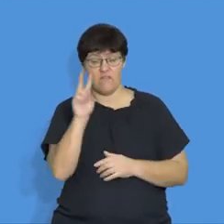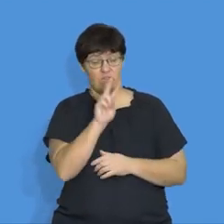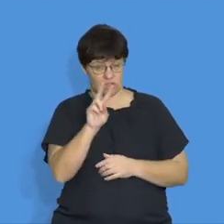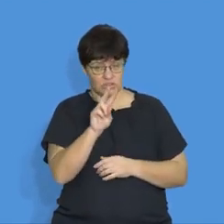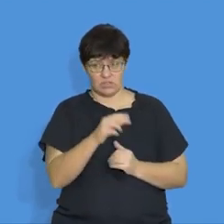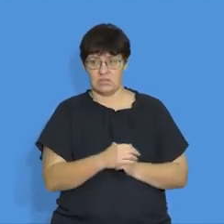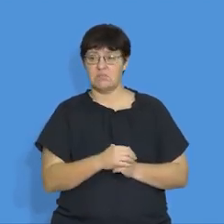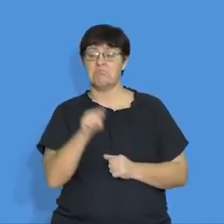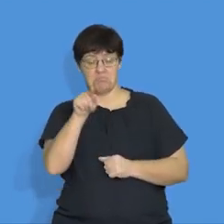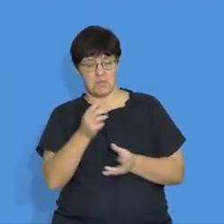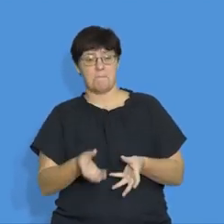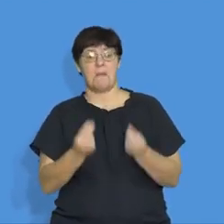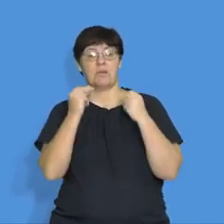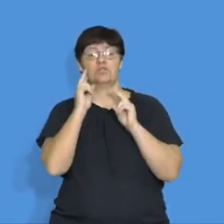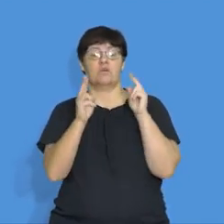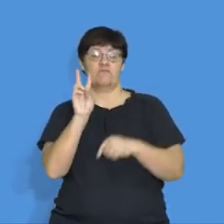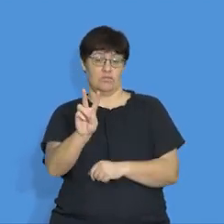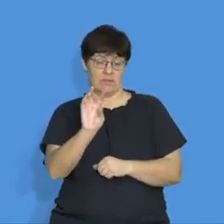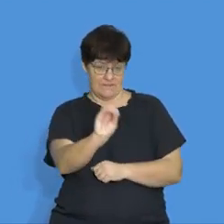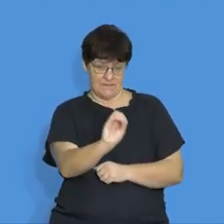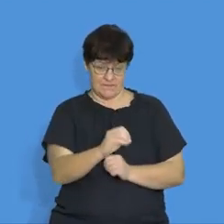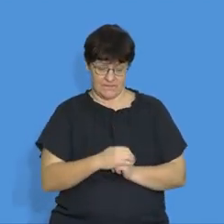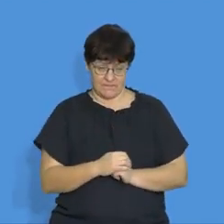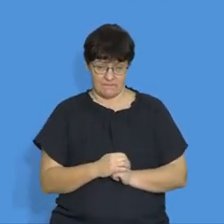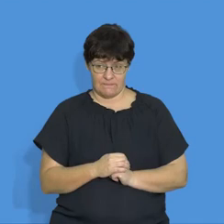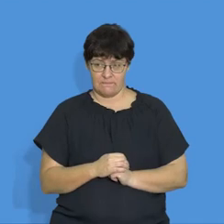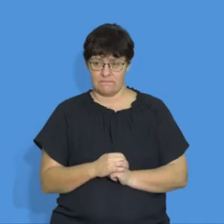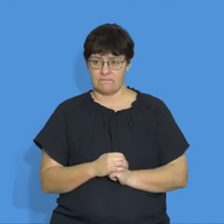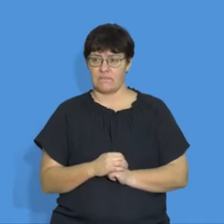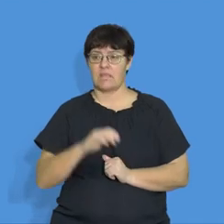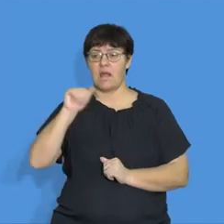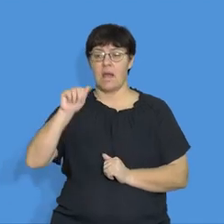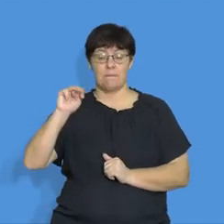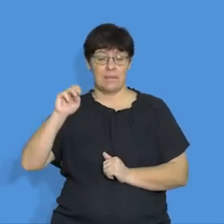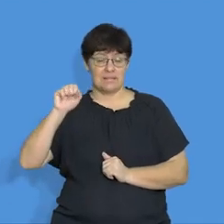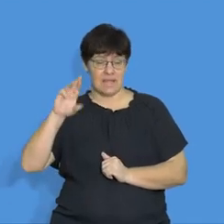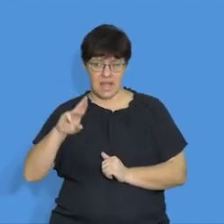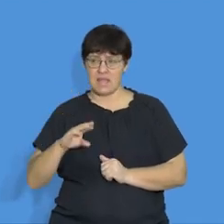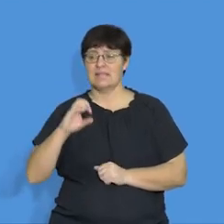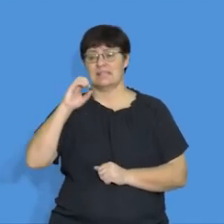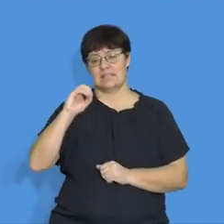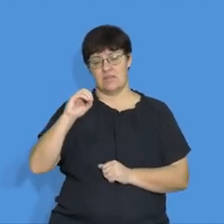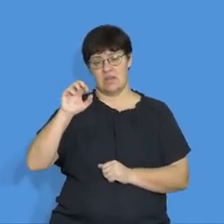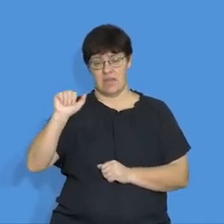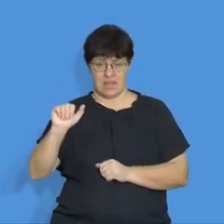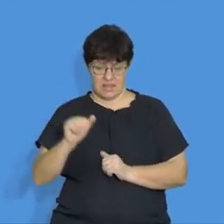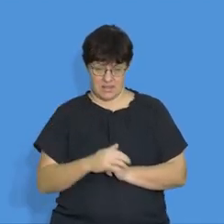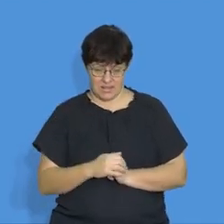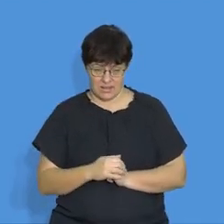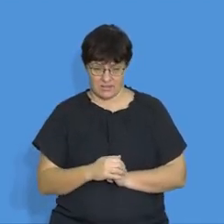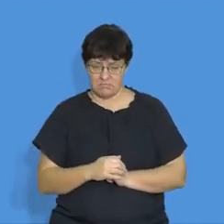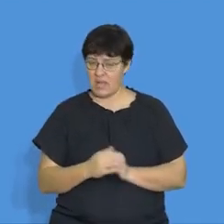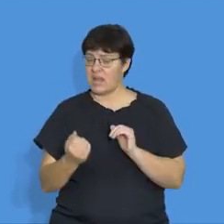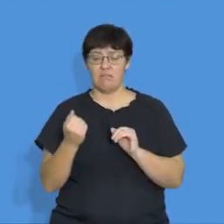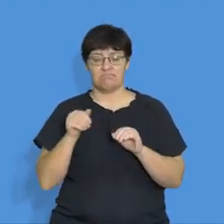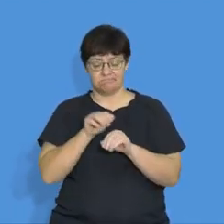the voltmeter reading is 12 volts. Okay. We obtained that. And then the armmeter reading is zero MPS. There is no current in